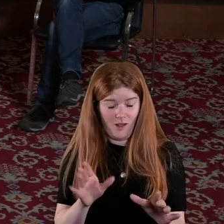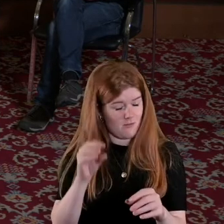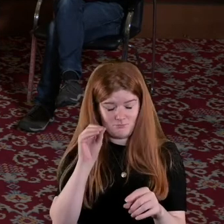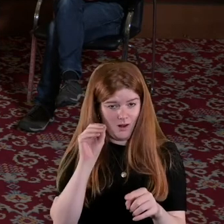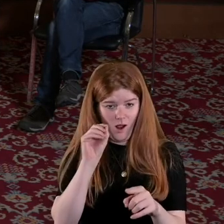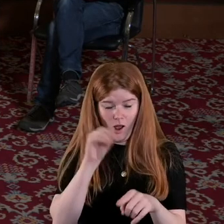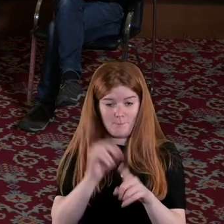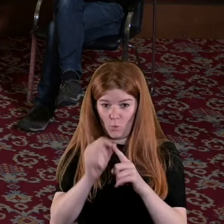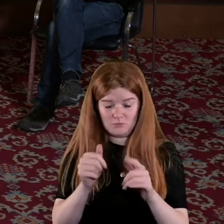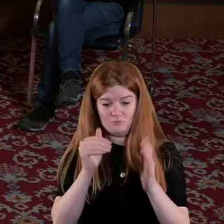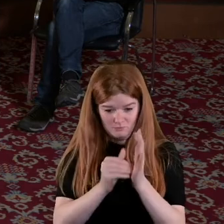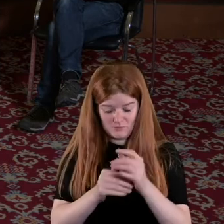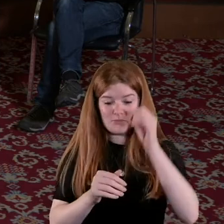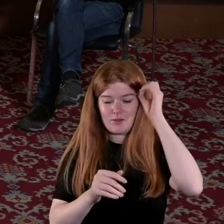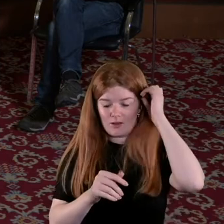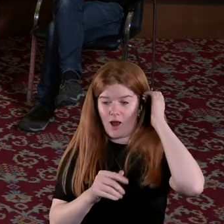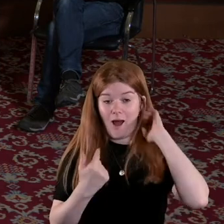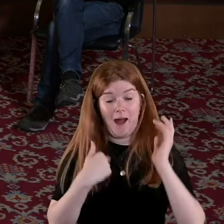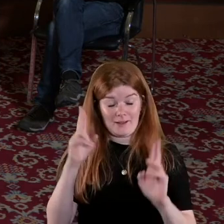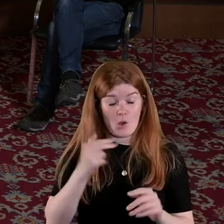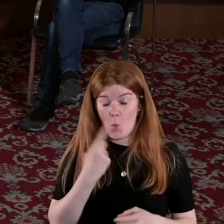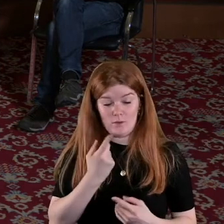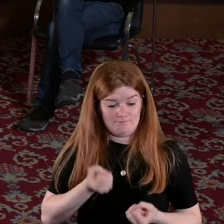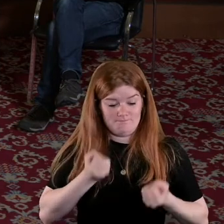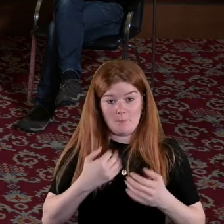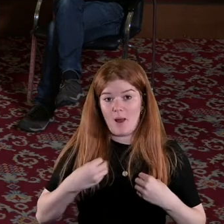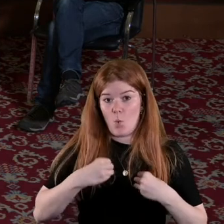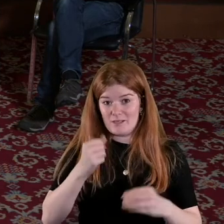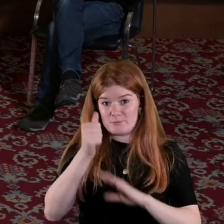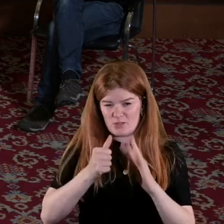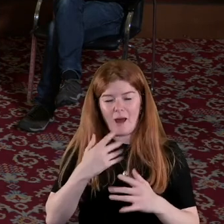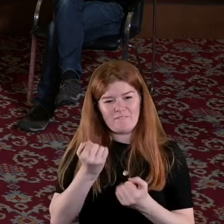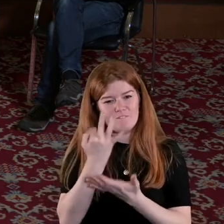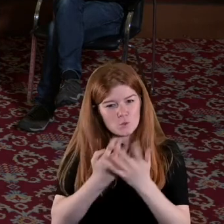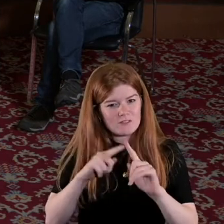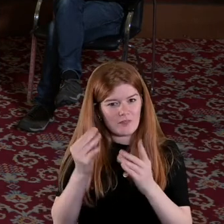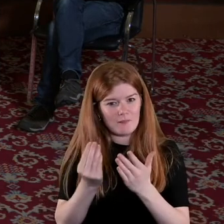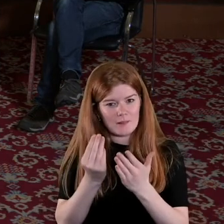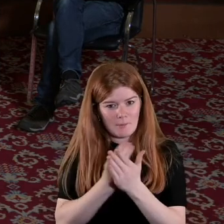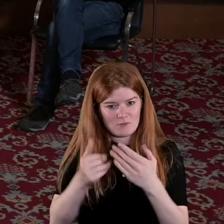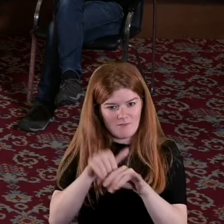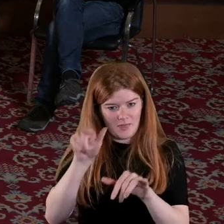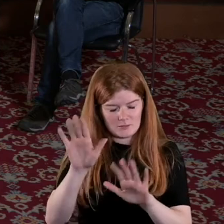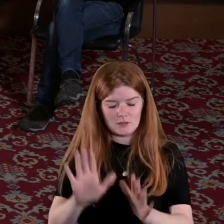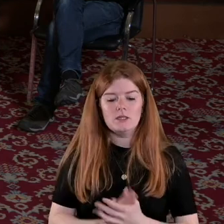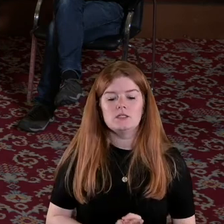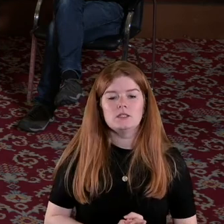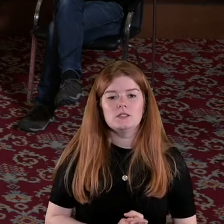I mean I can only speak from my experience as well so there's a few different things first of all I think